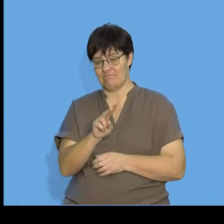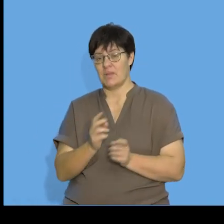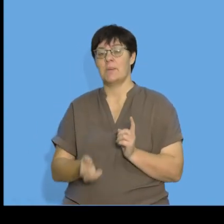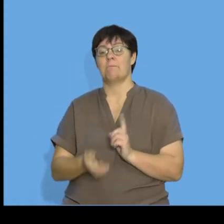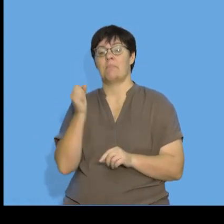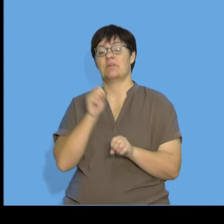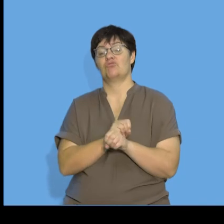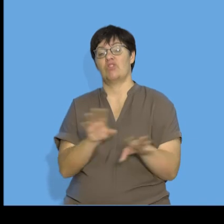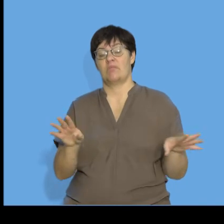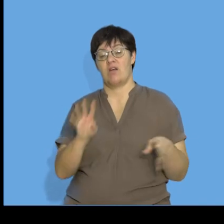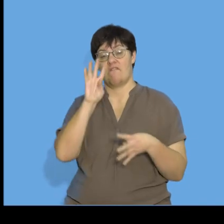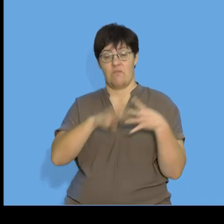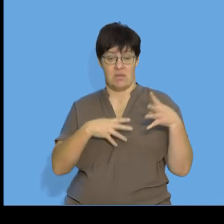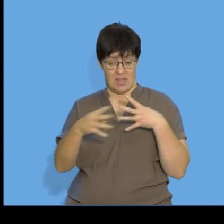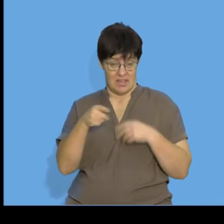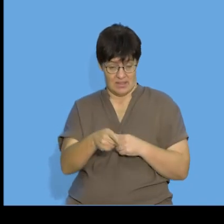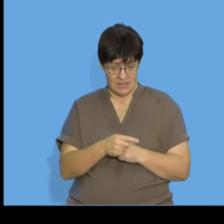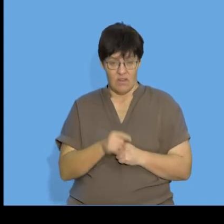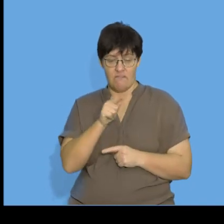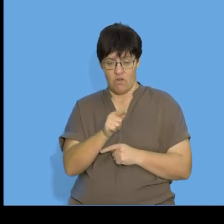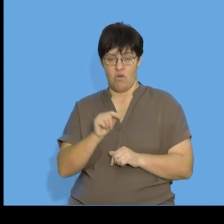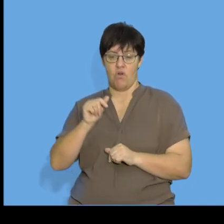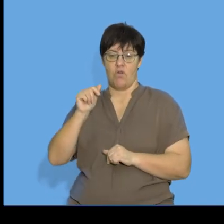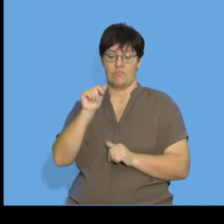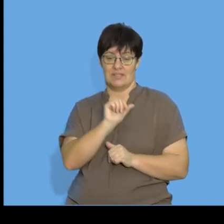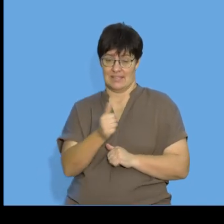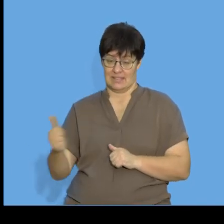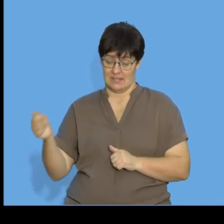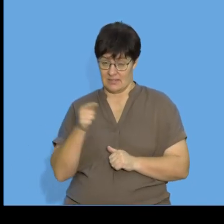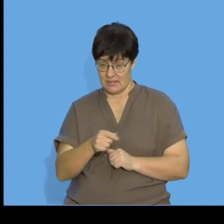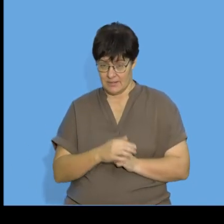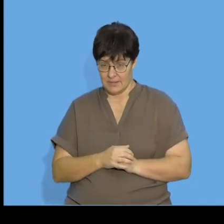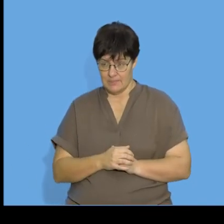we're going to determine the general formula of the sequence